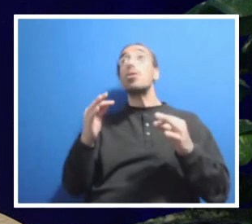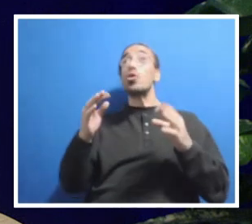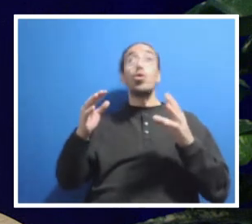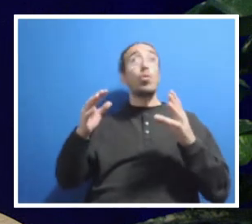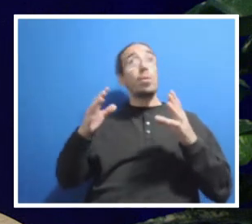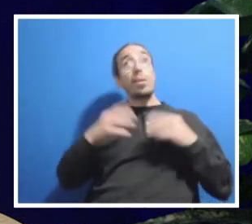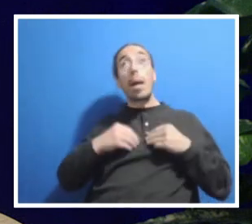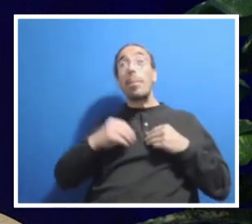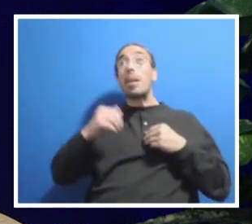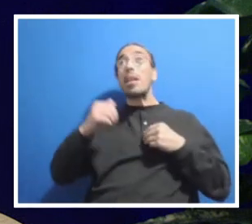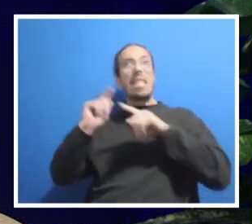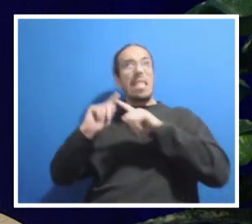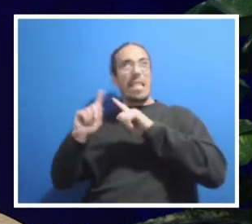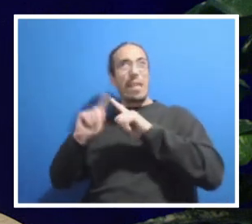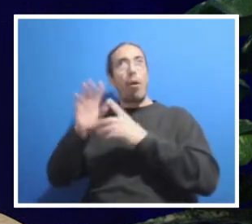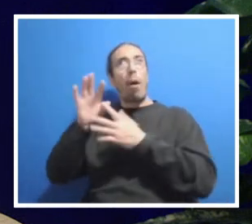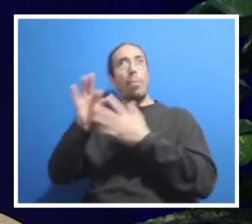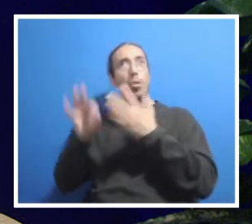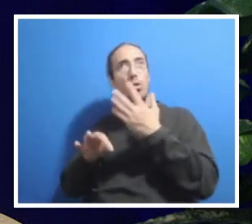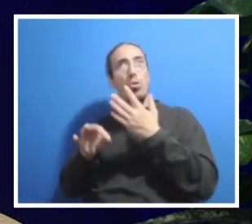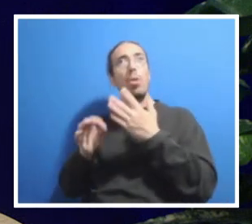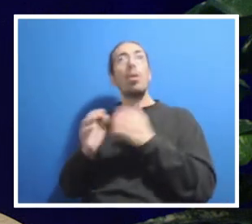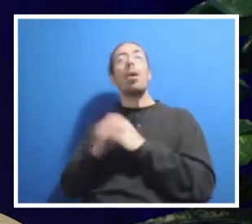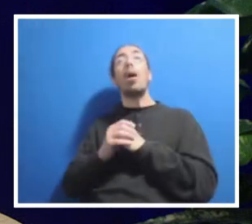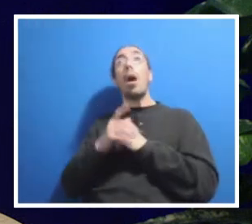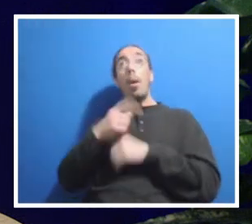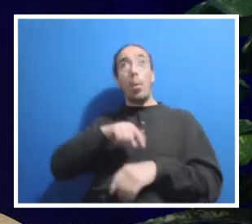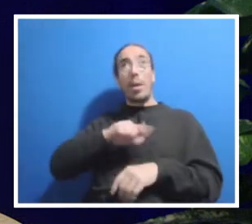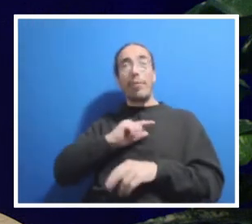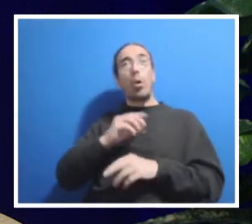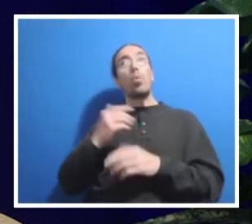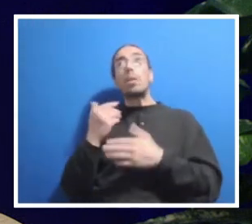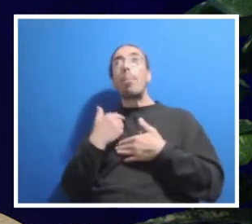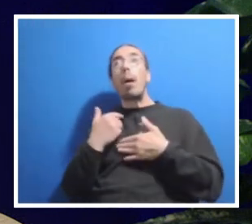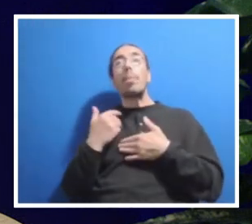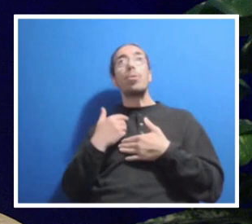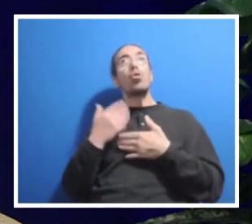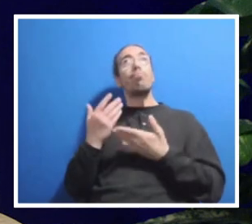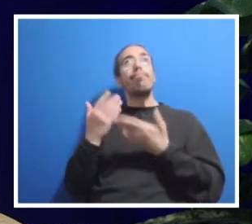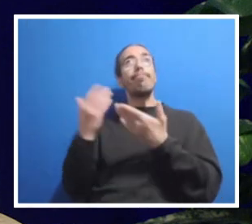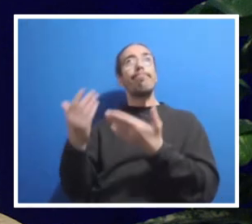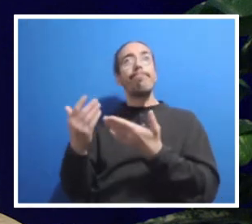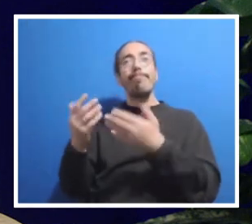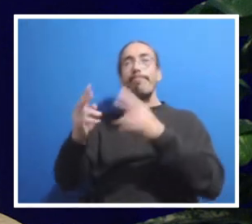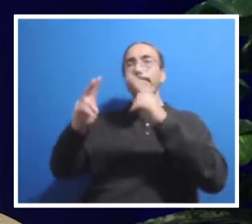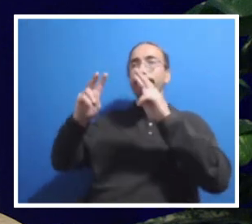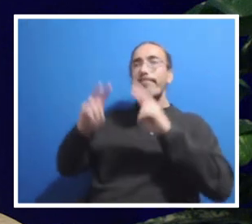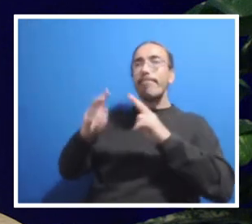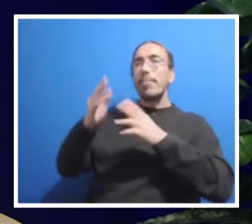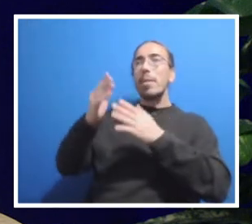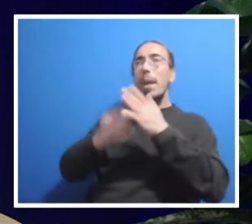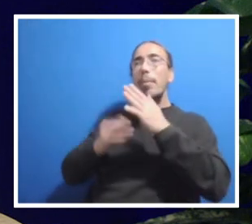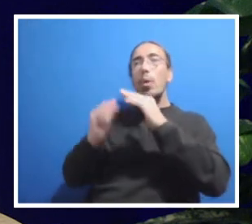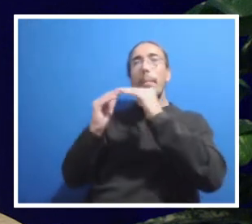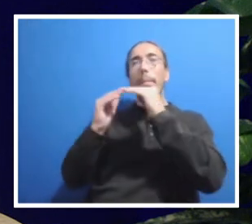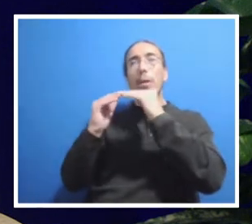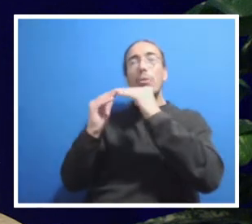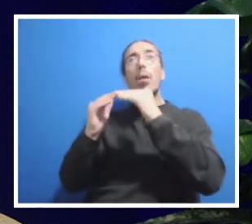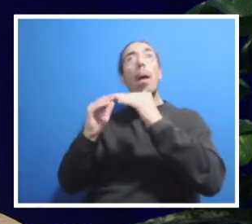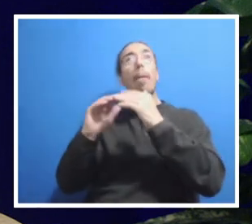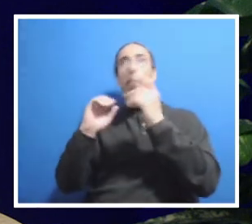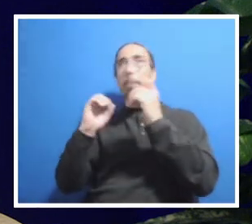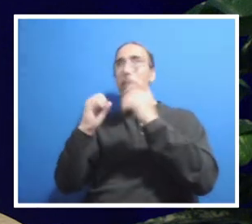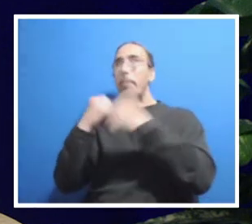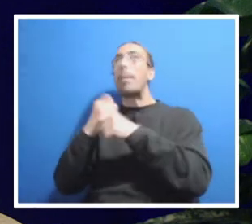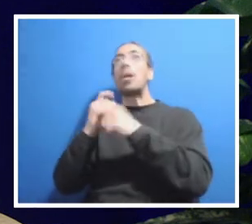some of their infrastructure. We have a responsibility to just look and explore. Some of those peers chose to make changes and some found the way